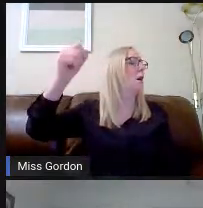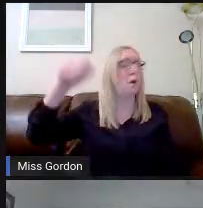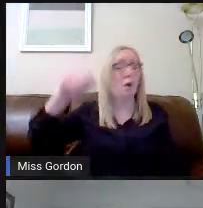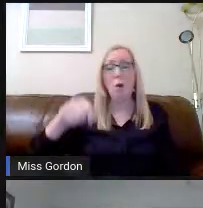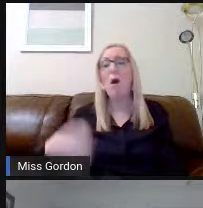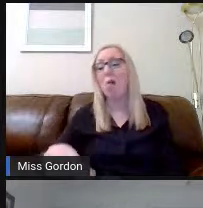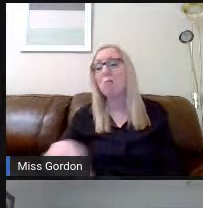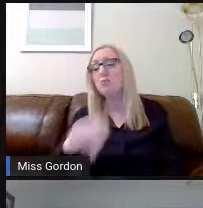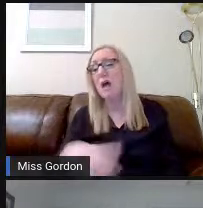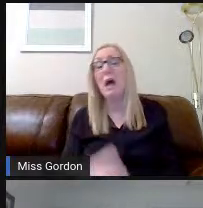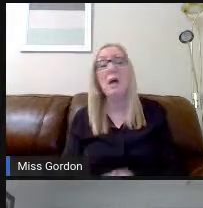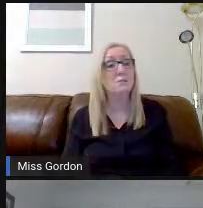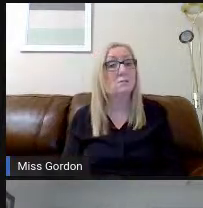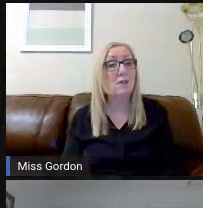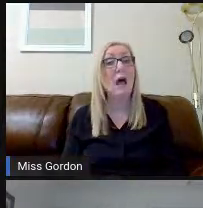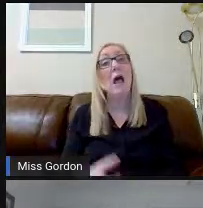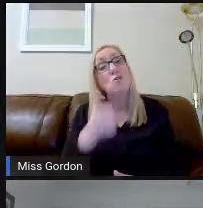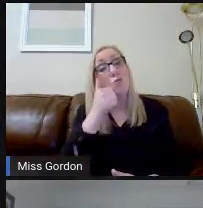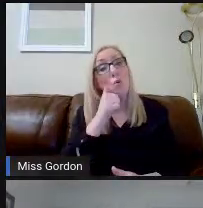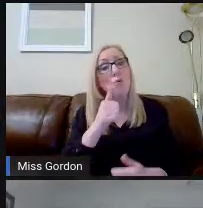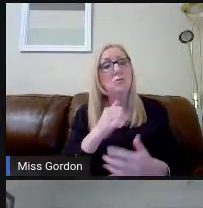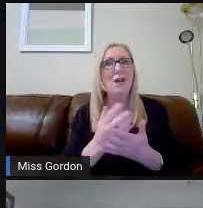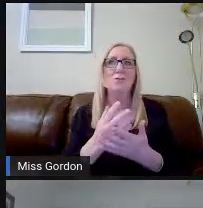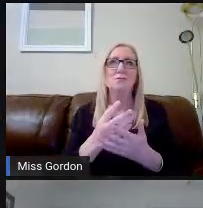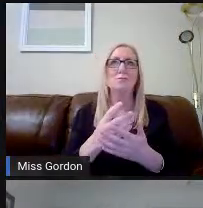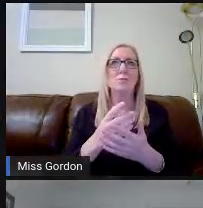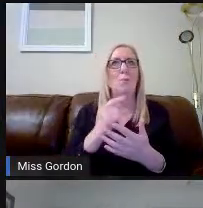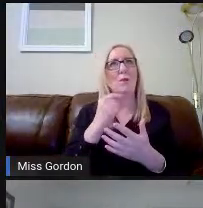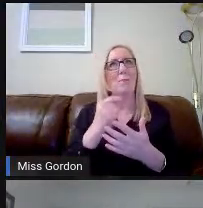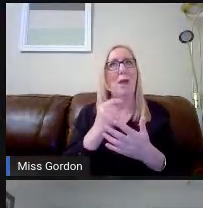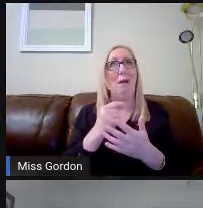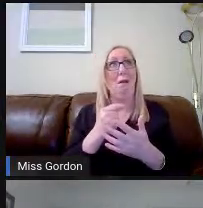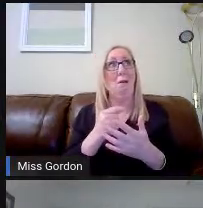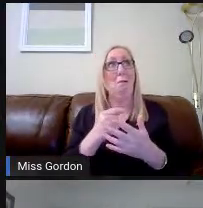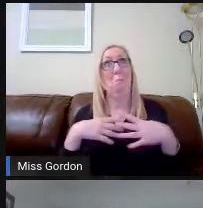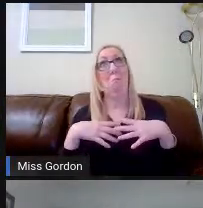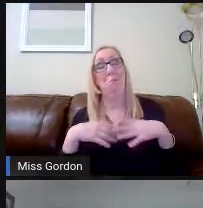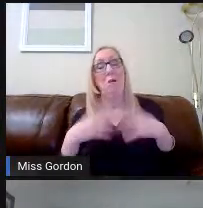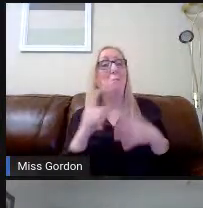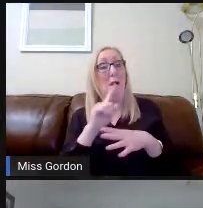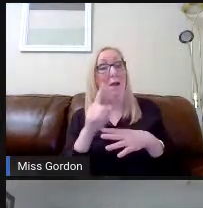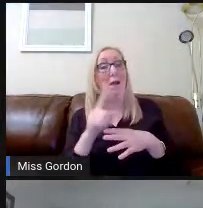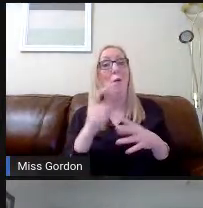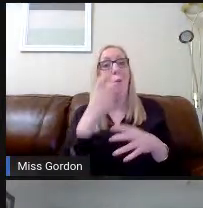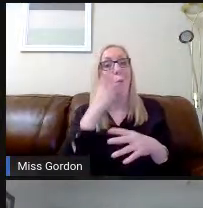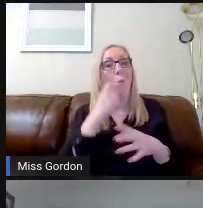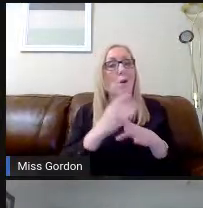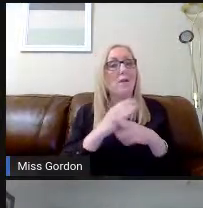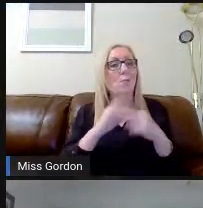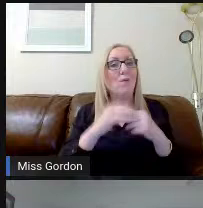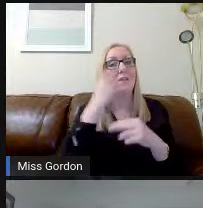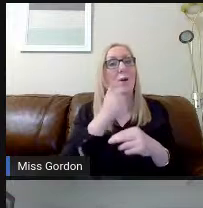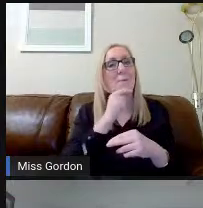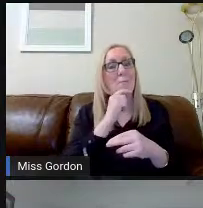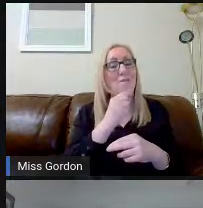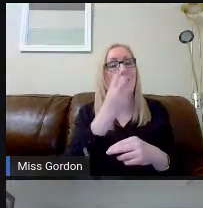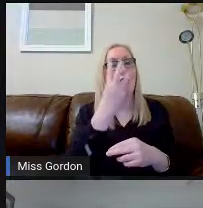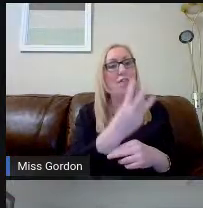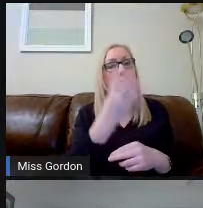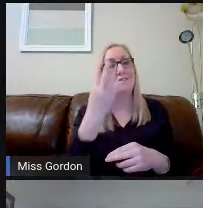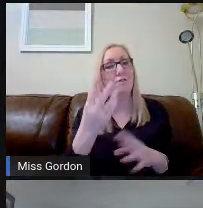And I know that may be sound a wee bit flippant, but I'm working with young people for 34 years.